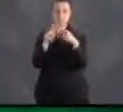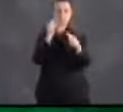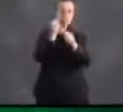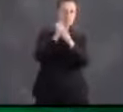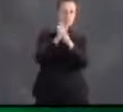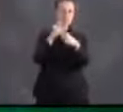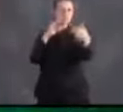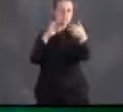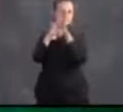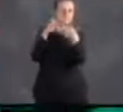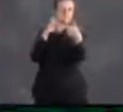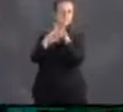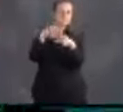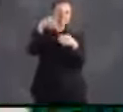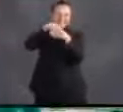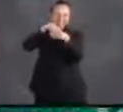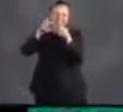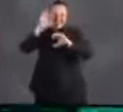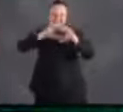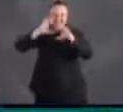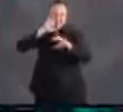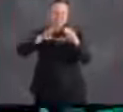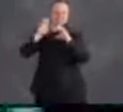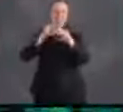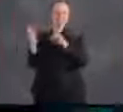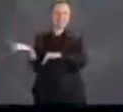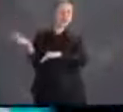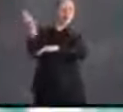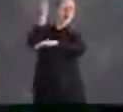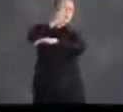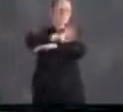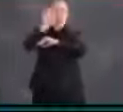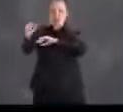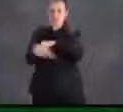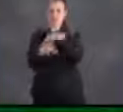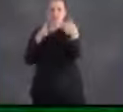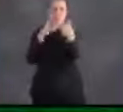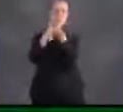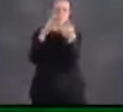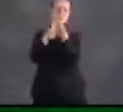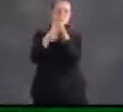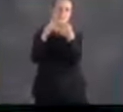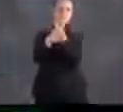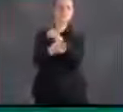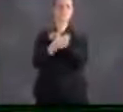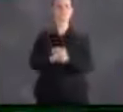And hazardous cargo barrels down our freeways every day around the clock.